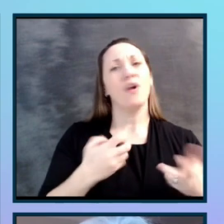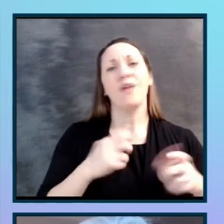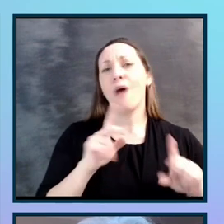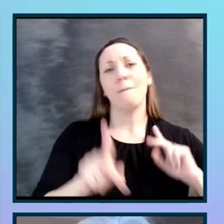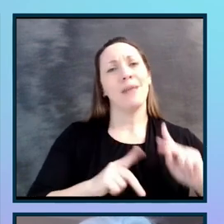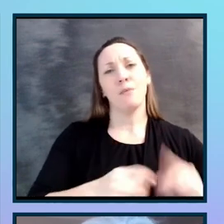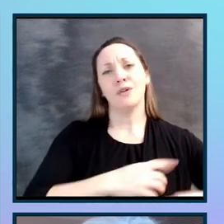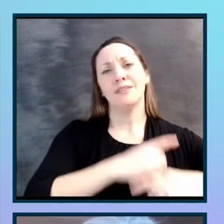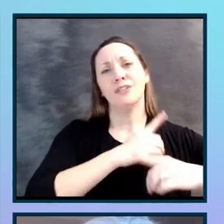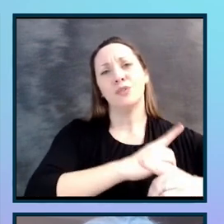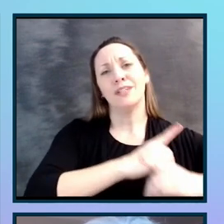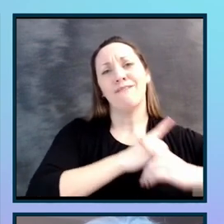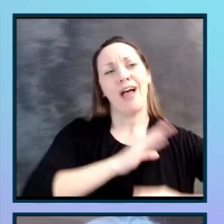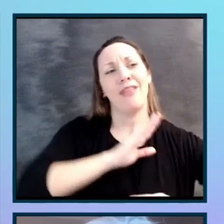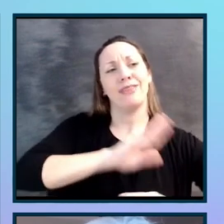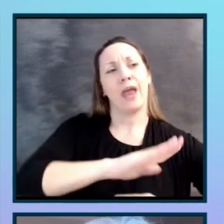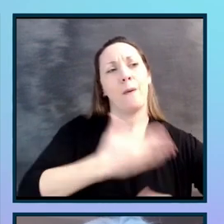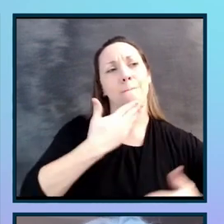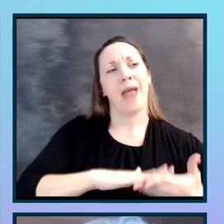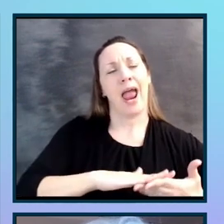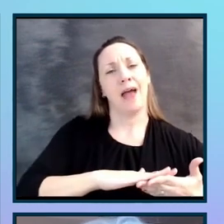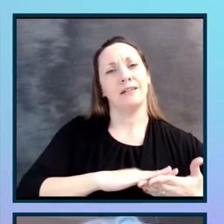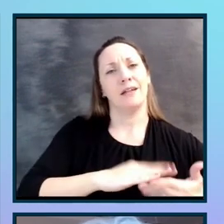bad behavior. We don't use the word defendant.